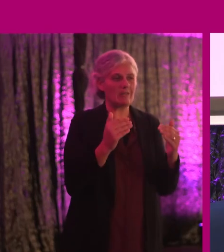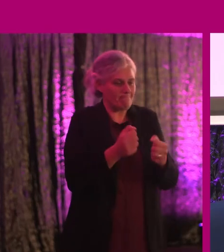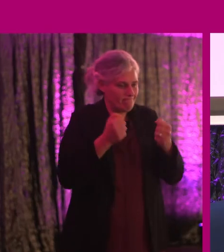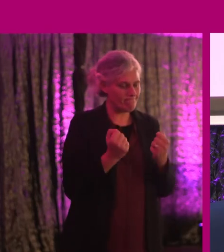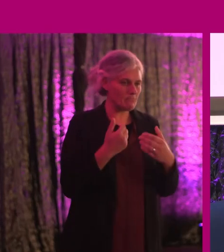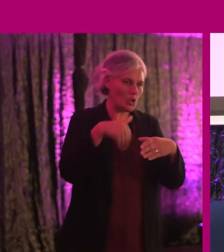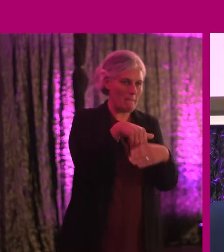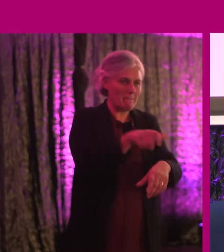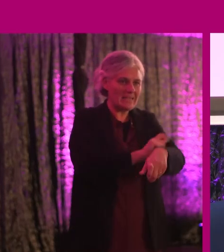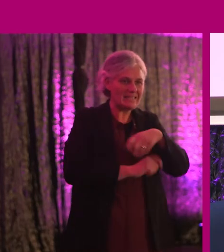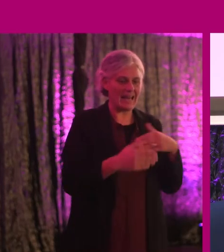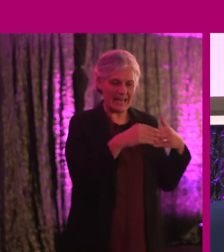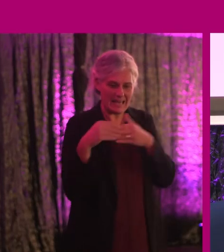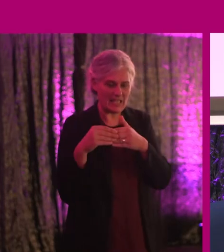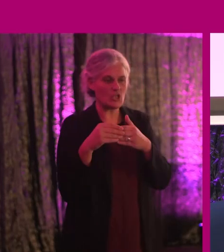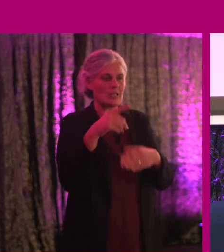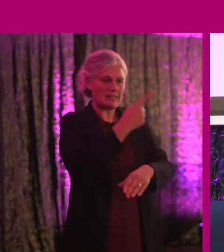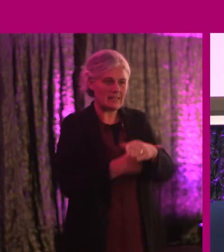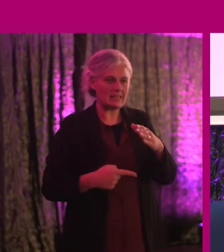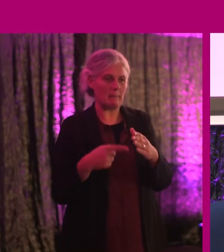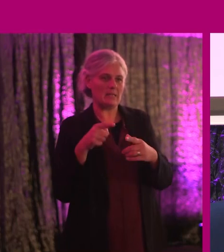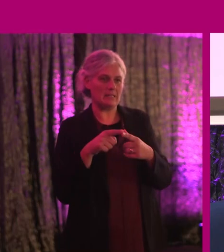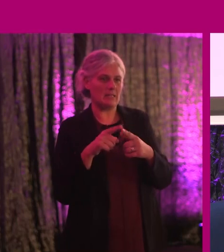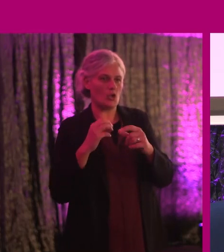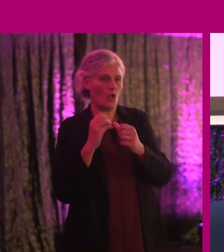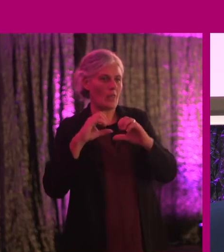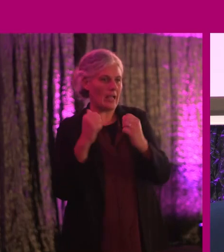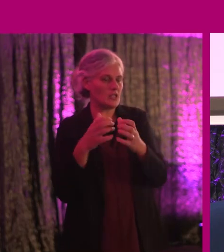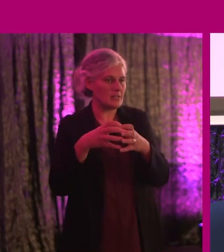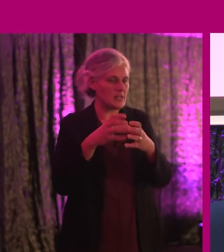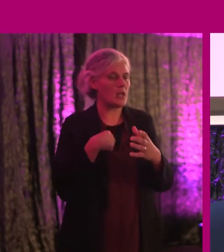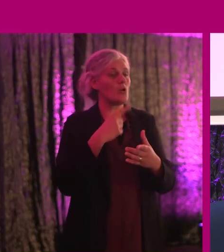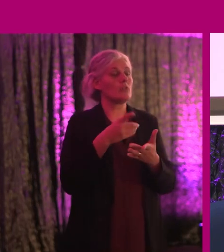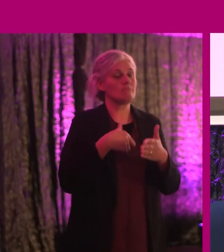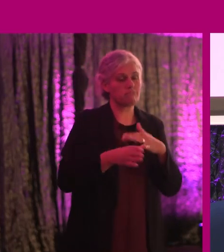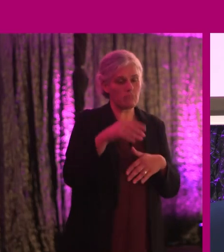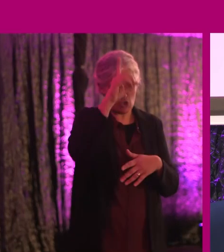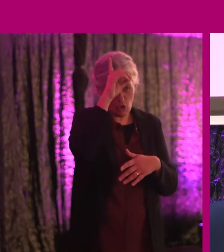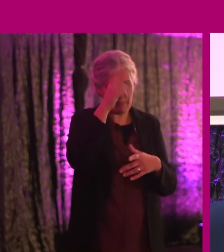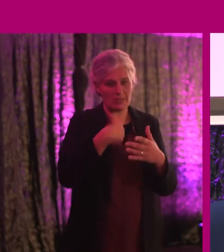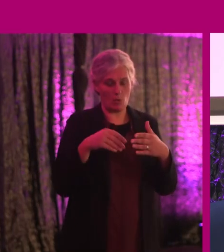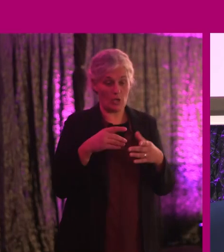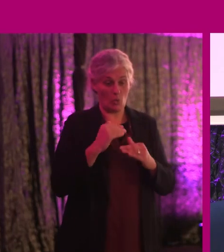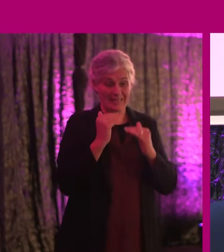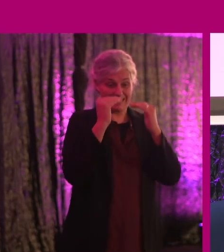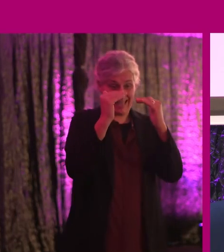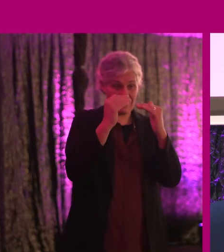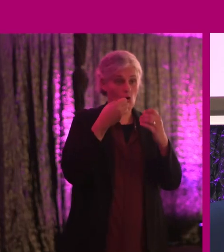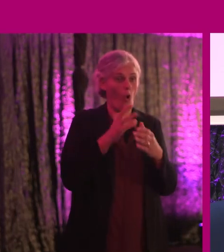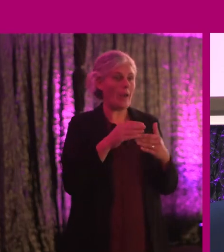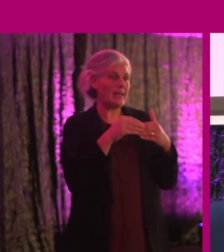leadership and disability. So whether a company was beginning the journey or scaling or leading, I, the CEO,